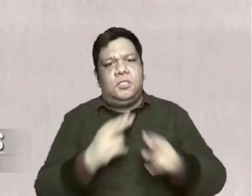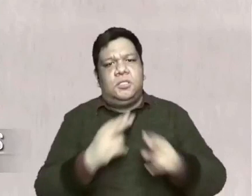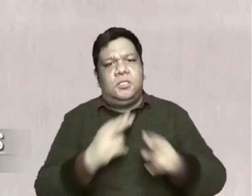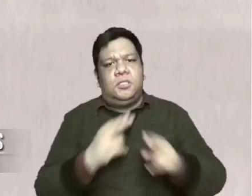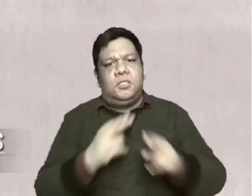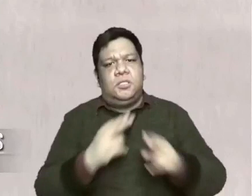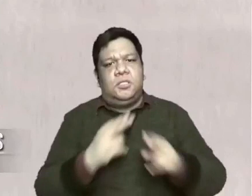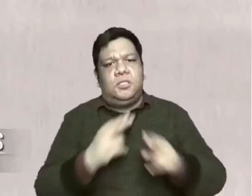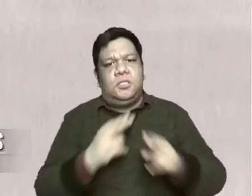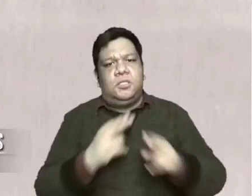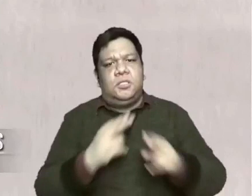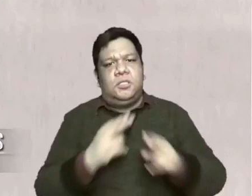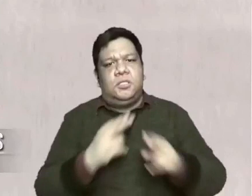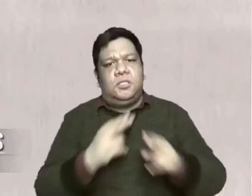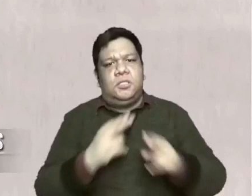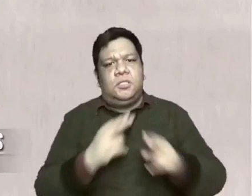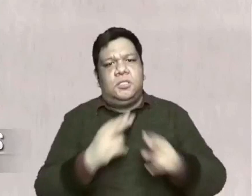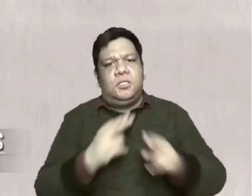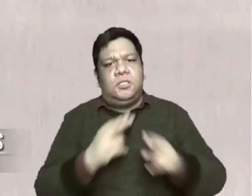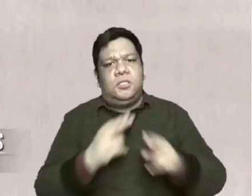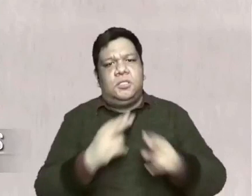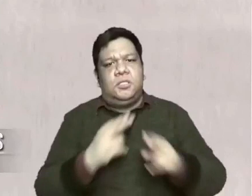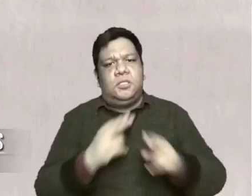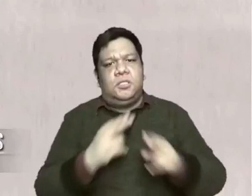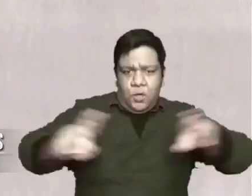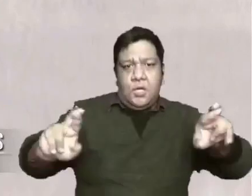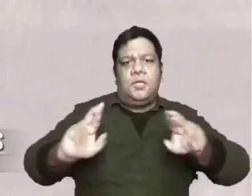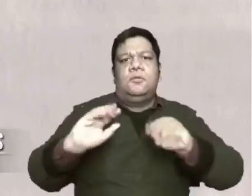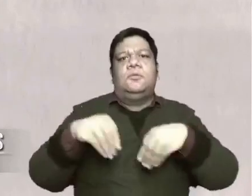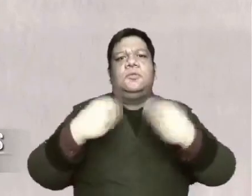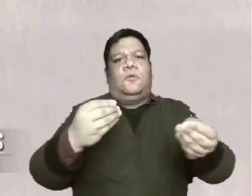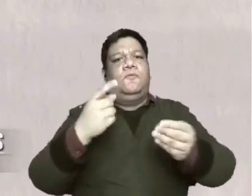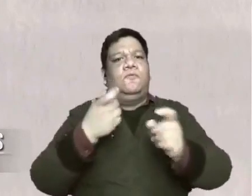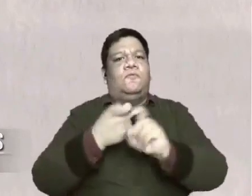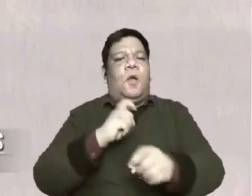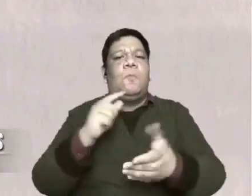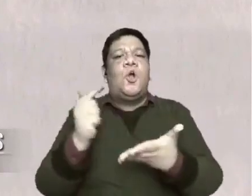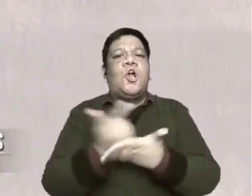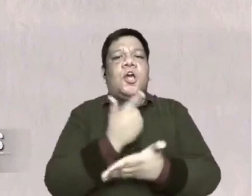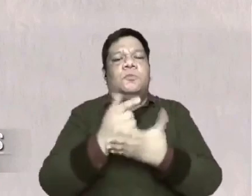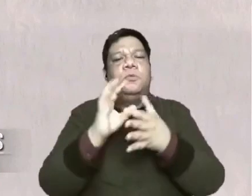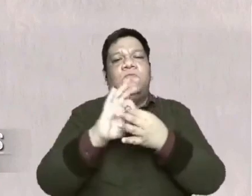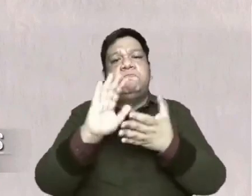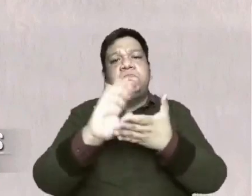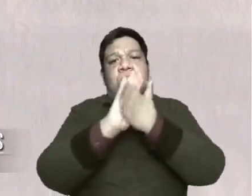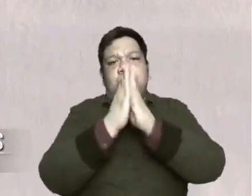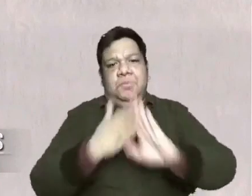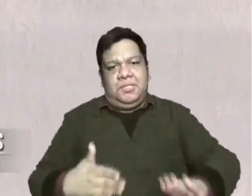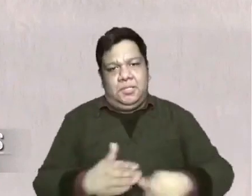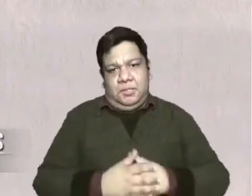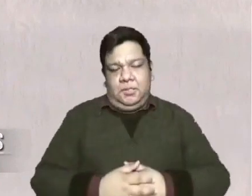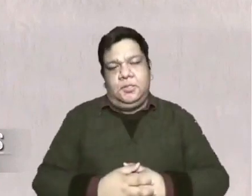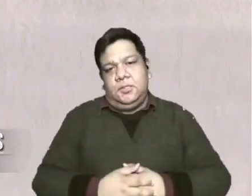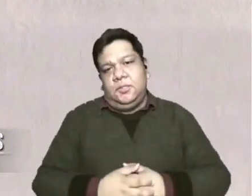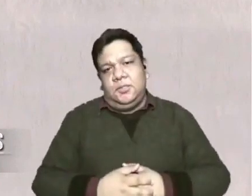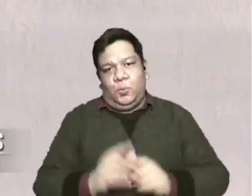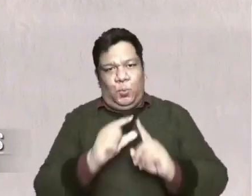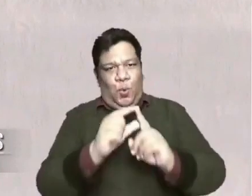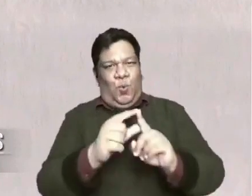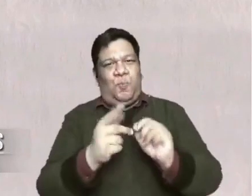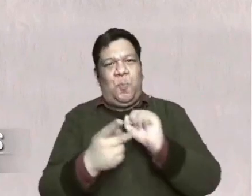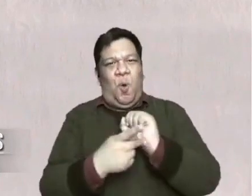fitted with the readiness that comes from the gospel of peace. Ibanghelyo ng kapayapaan.